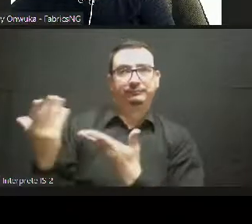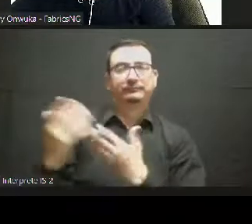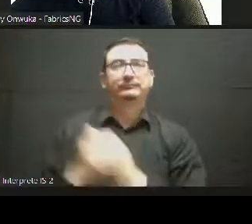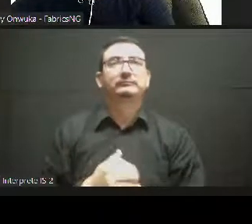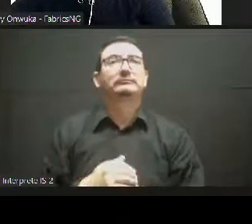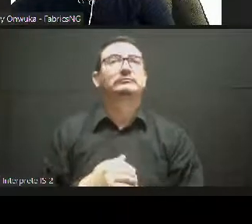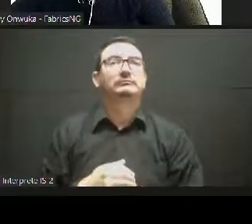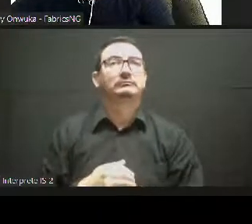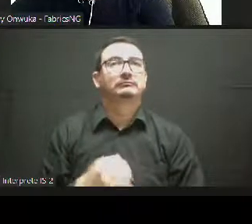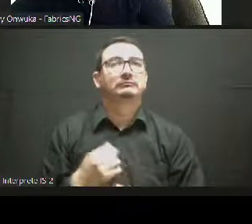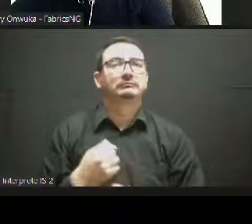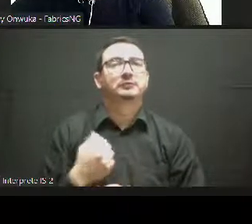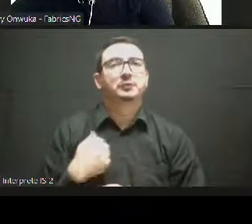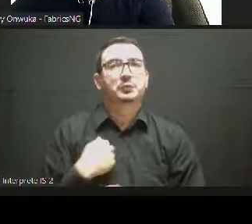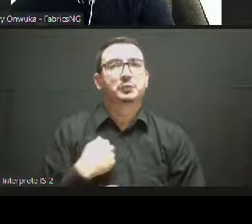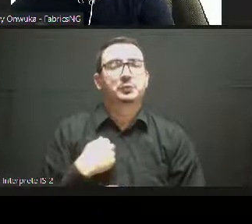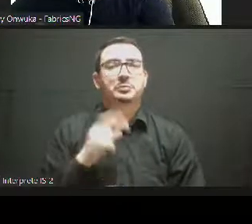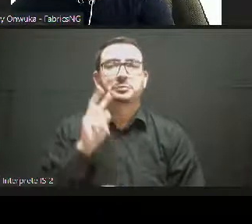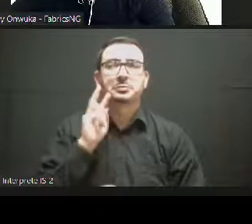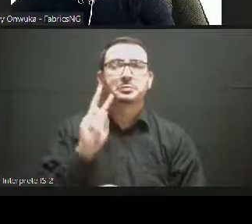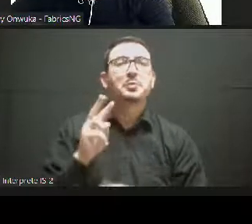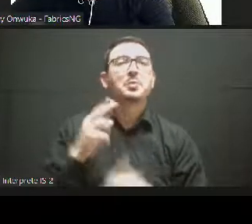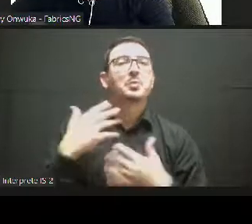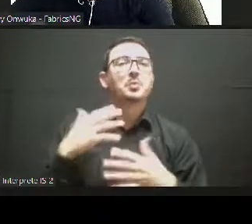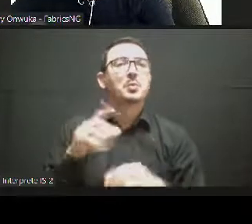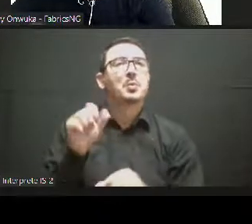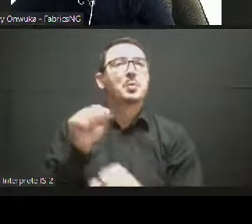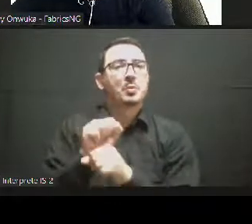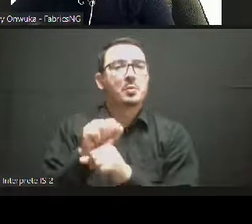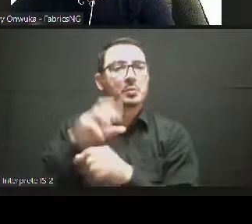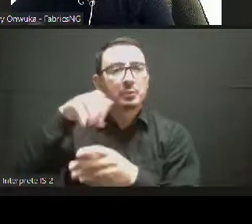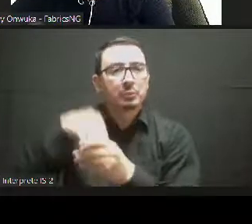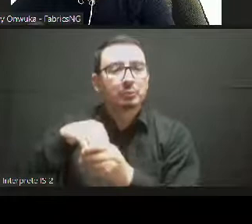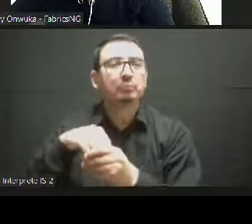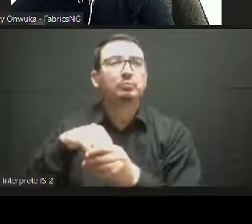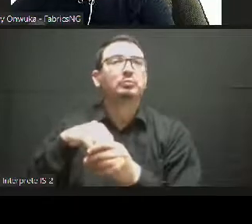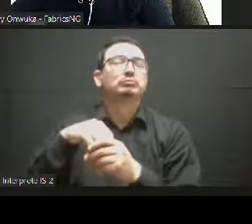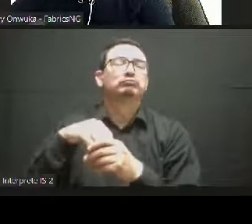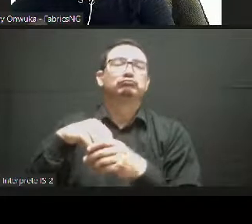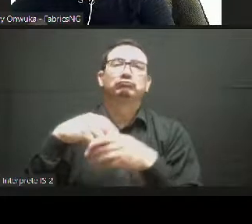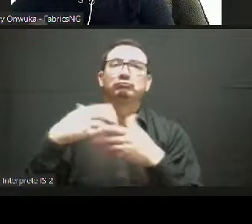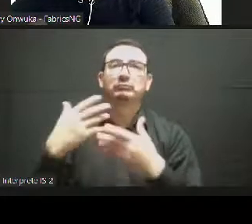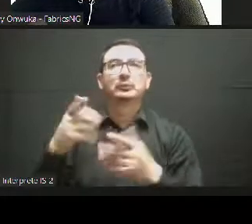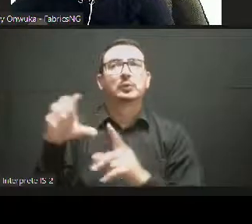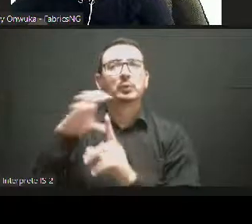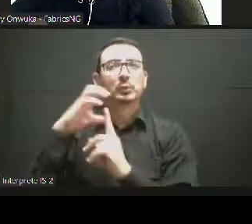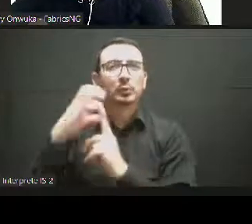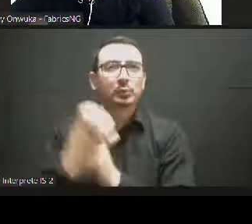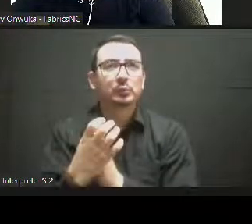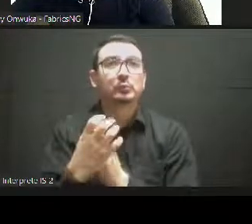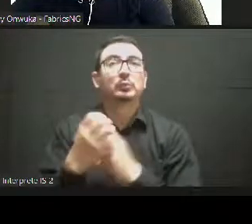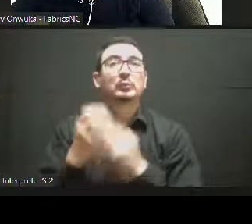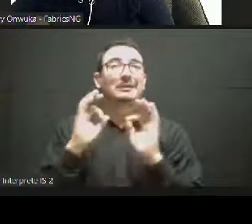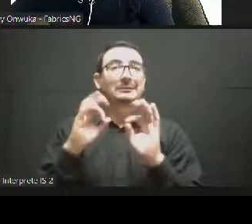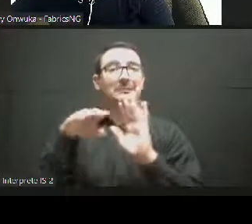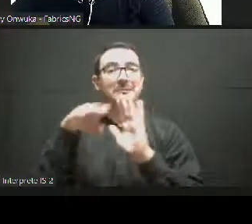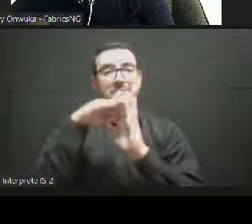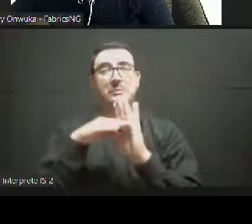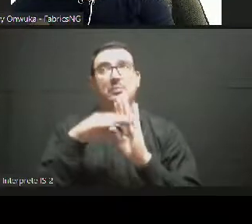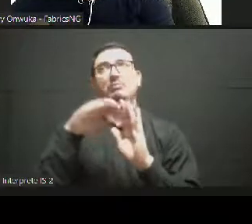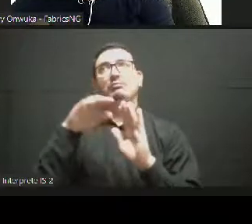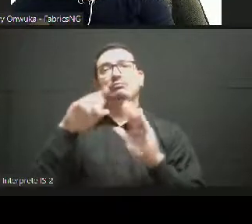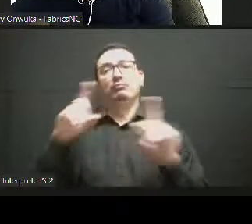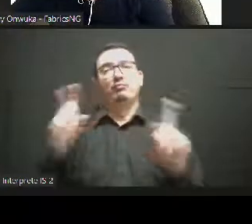one of your programs is Music Moves Europe. And one of the things is Europe has kind of doubled down on culture